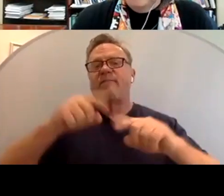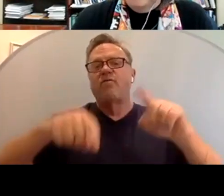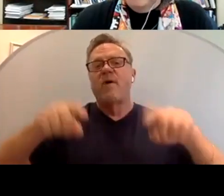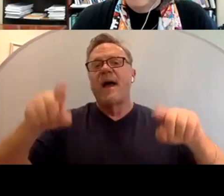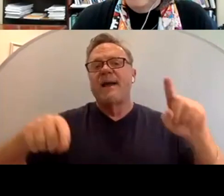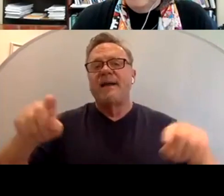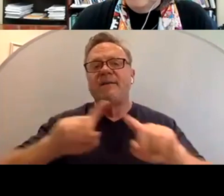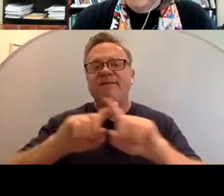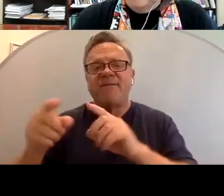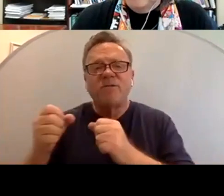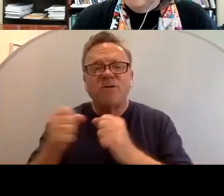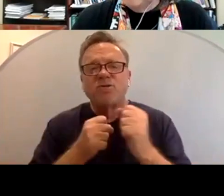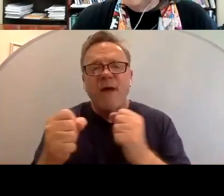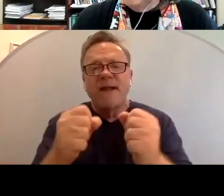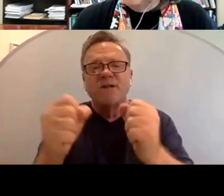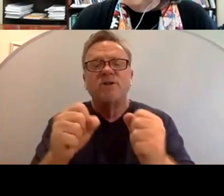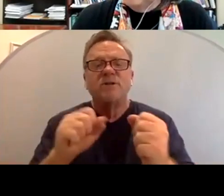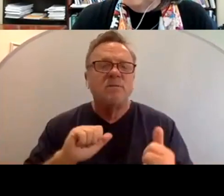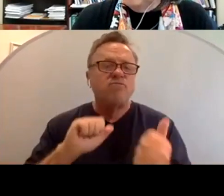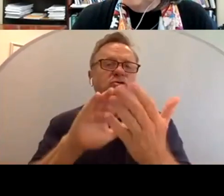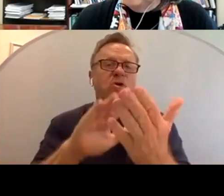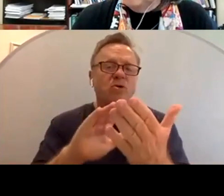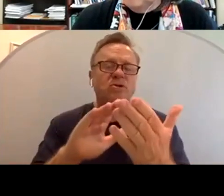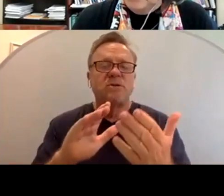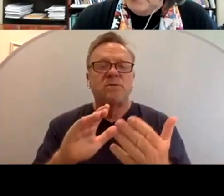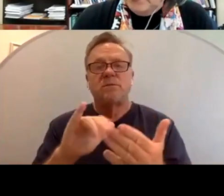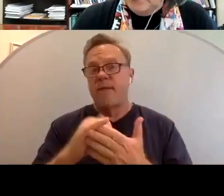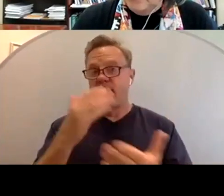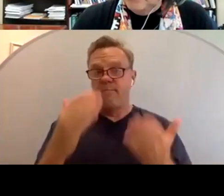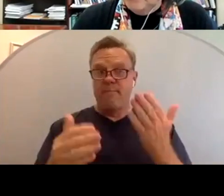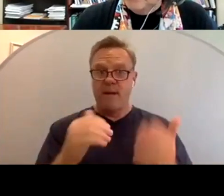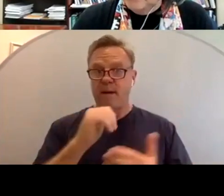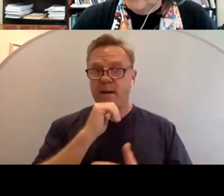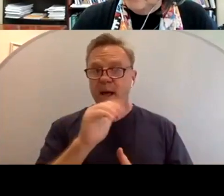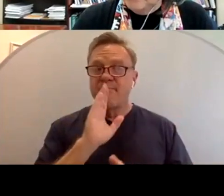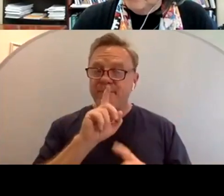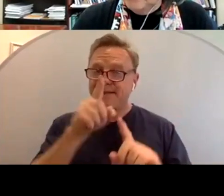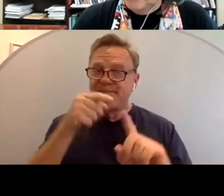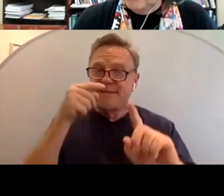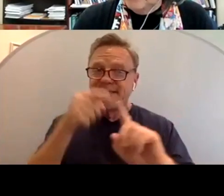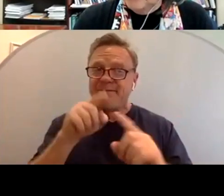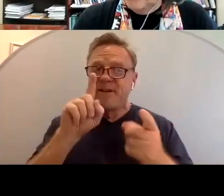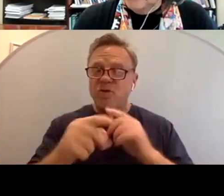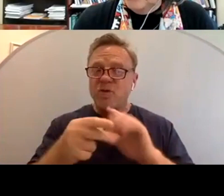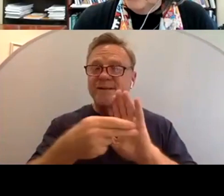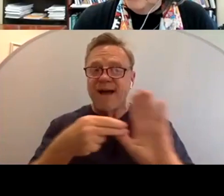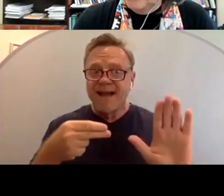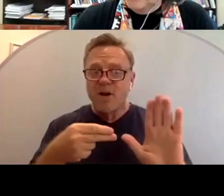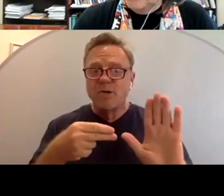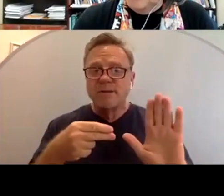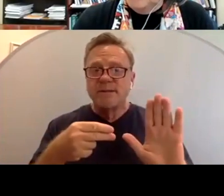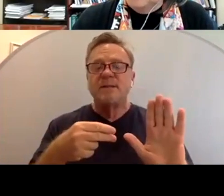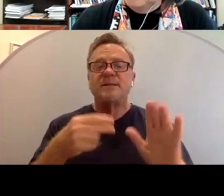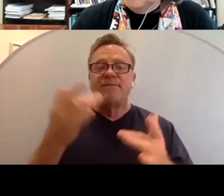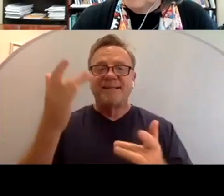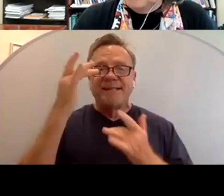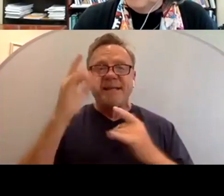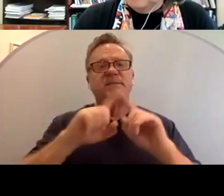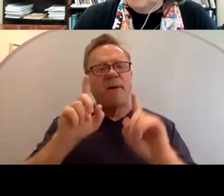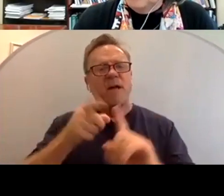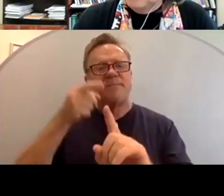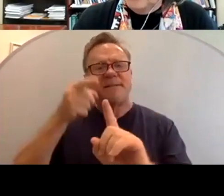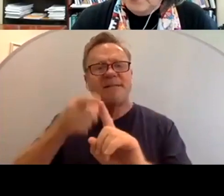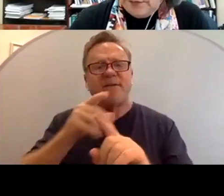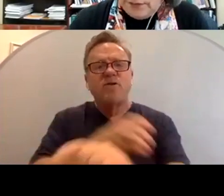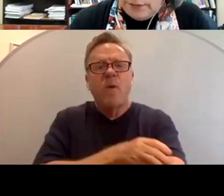of different strategies, approaches that may not be specific to a diagnosis, but are specific to